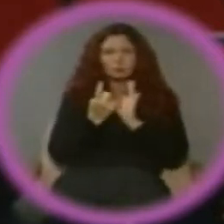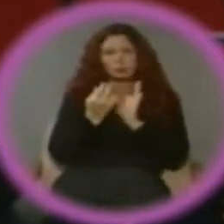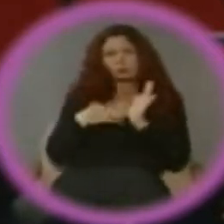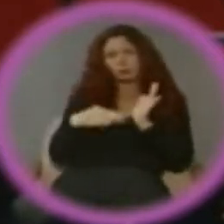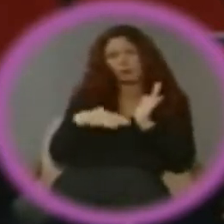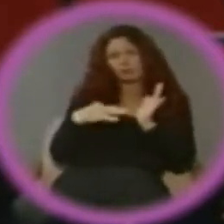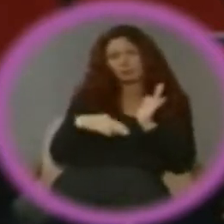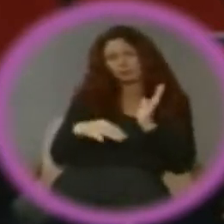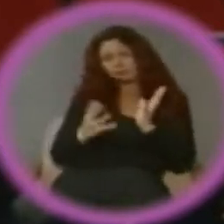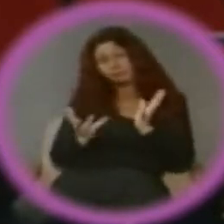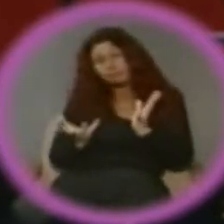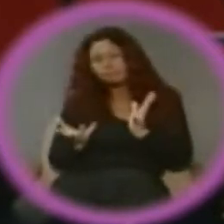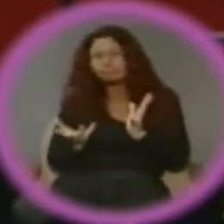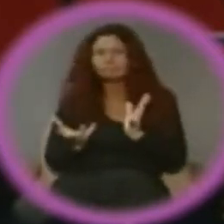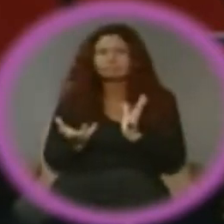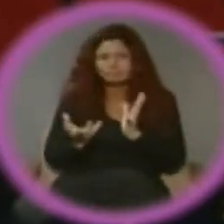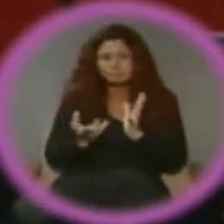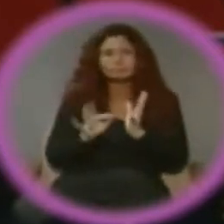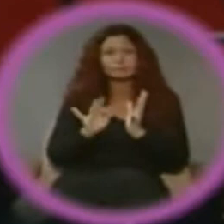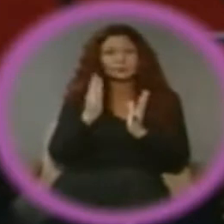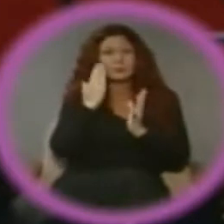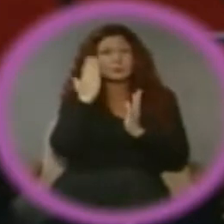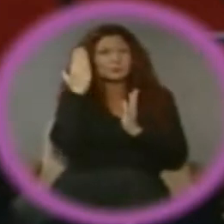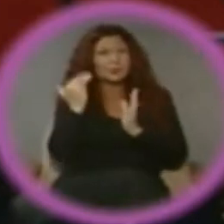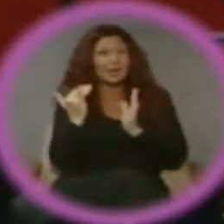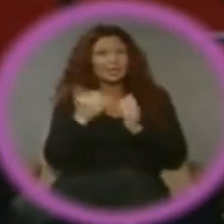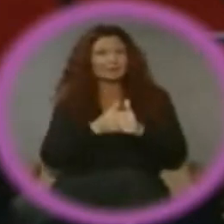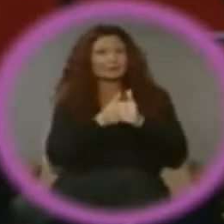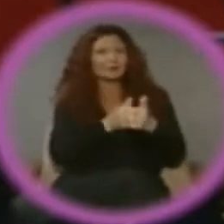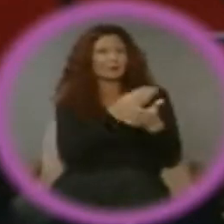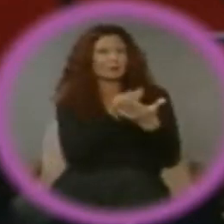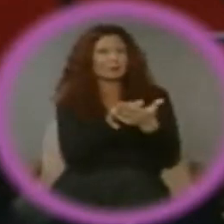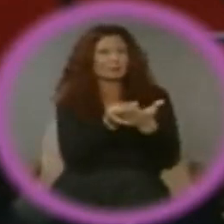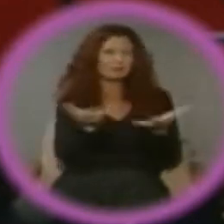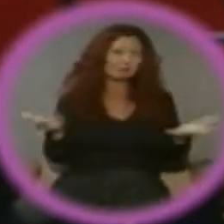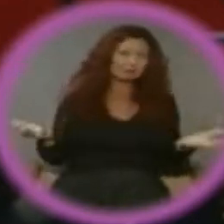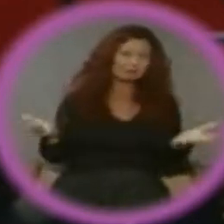of it. Whenever you want to know why, just follow the money.